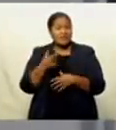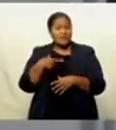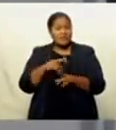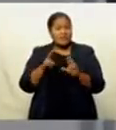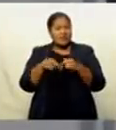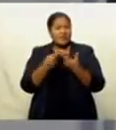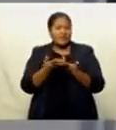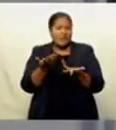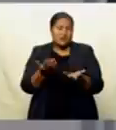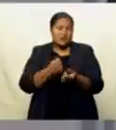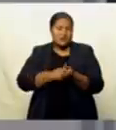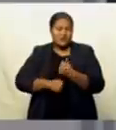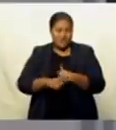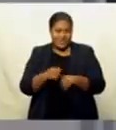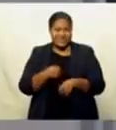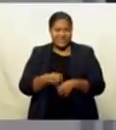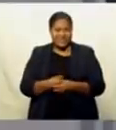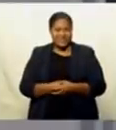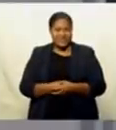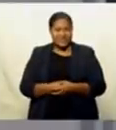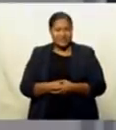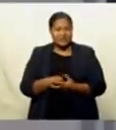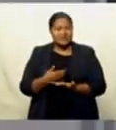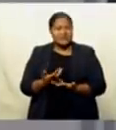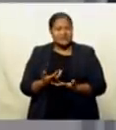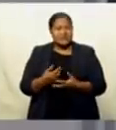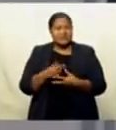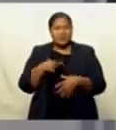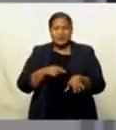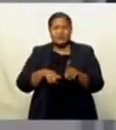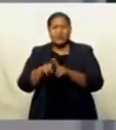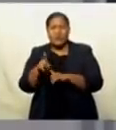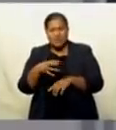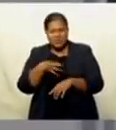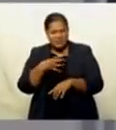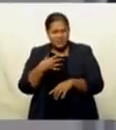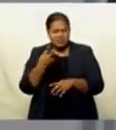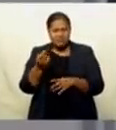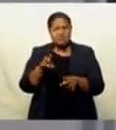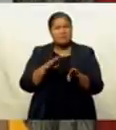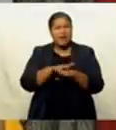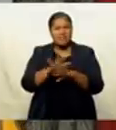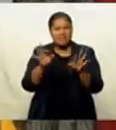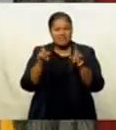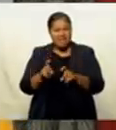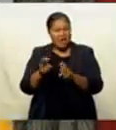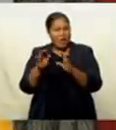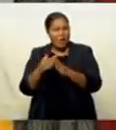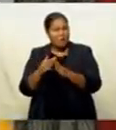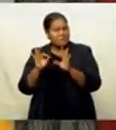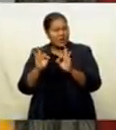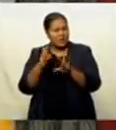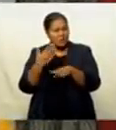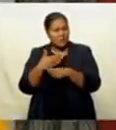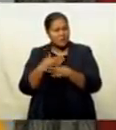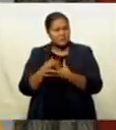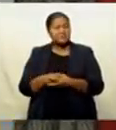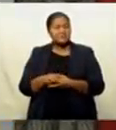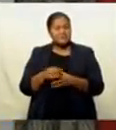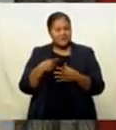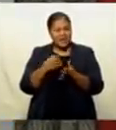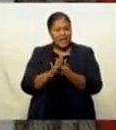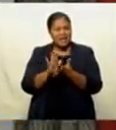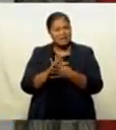families were suffering. It was more than a month we were staying home without a job. Yes, I'm happy that everything is